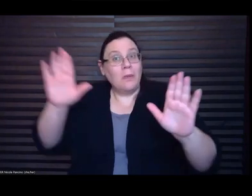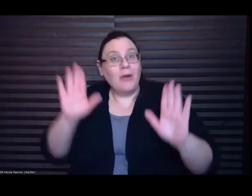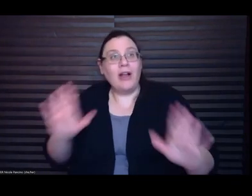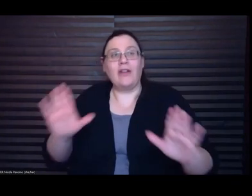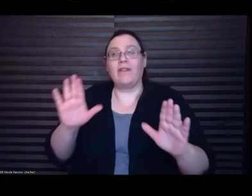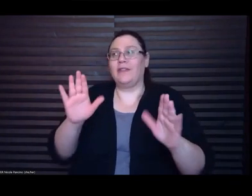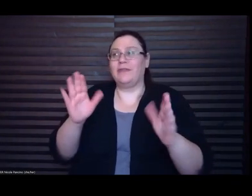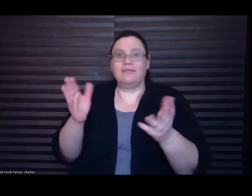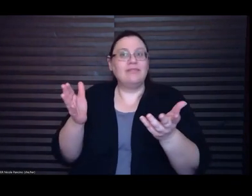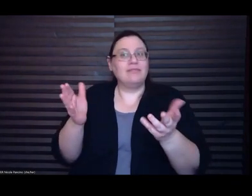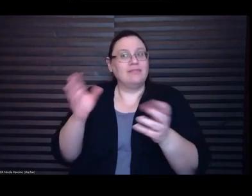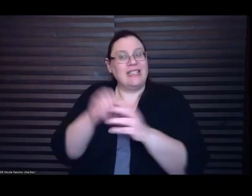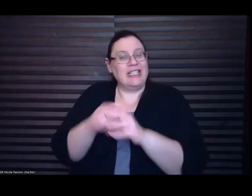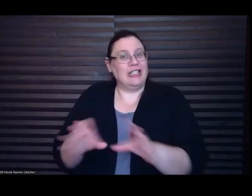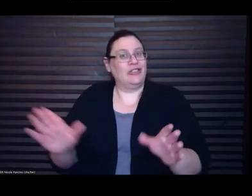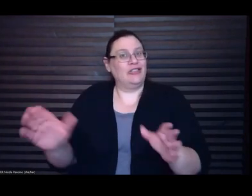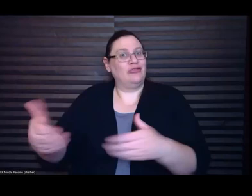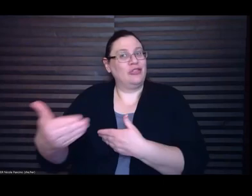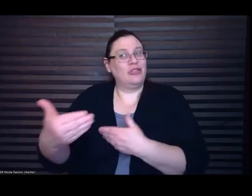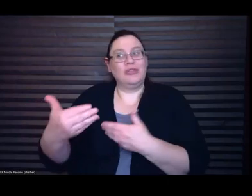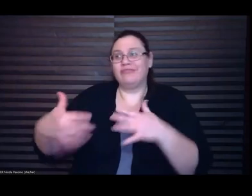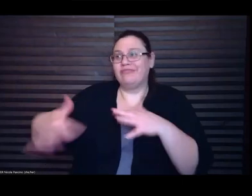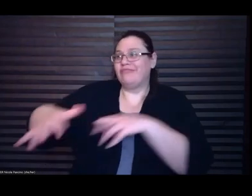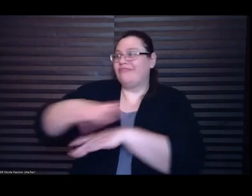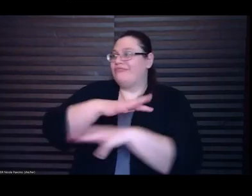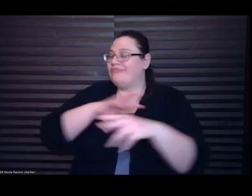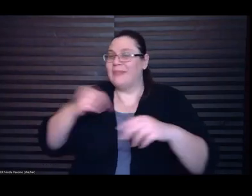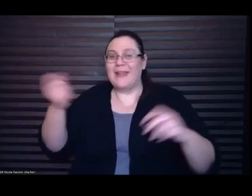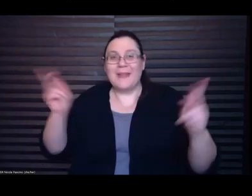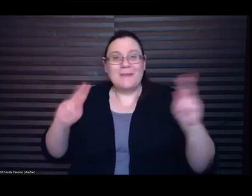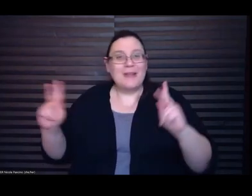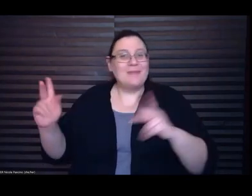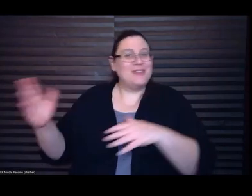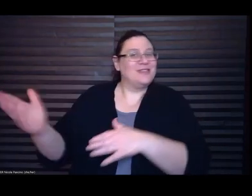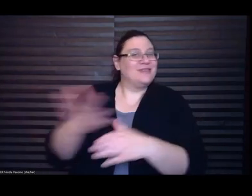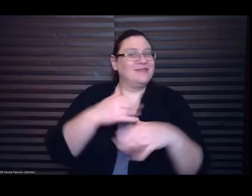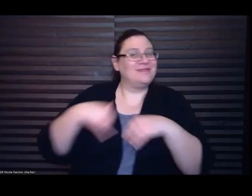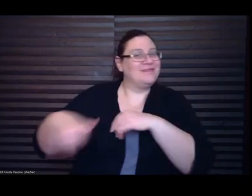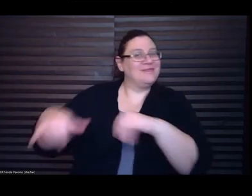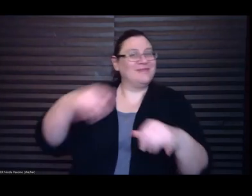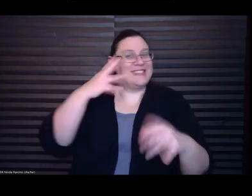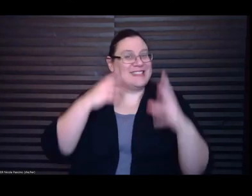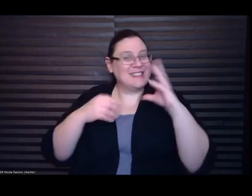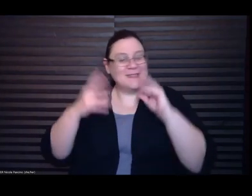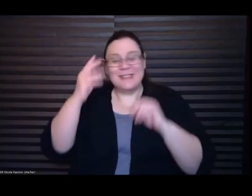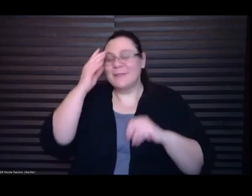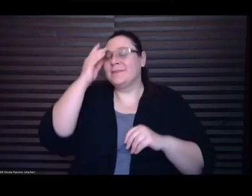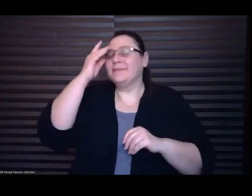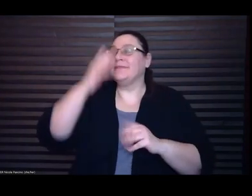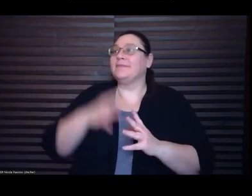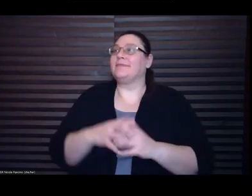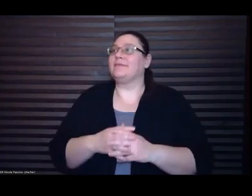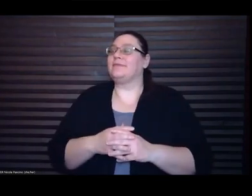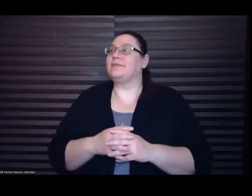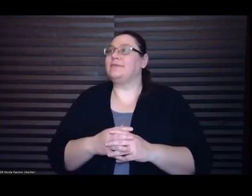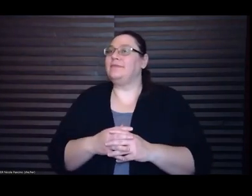sharing the same experience um I yeah you know I I'm